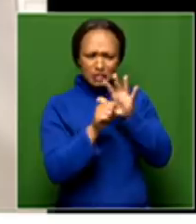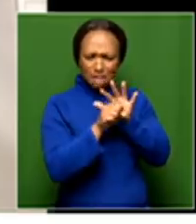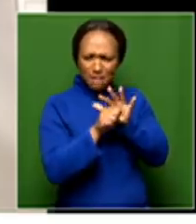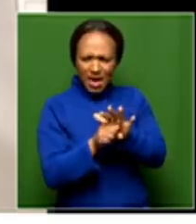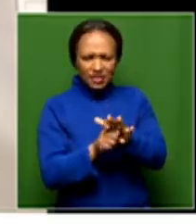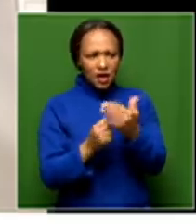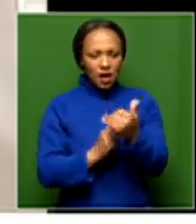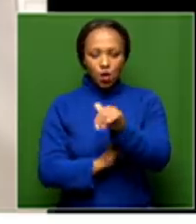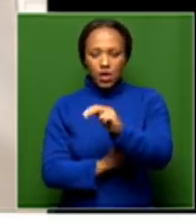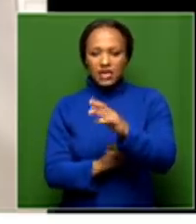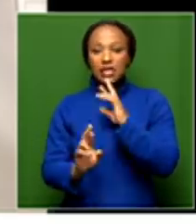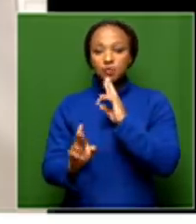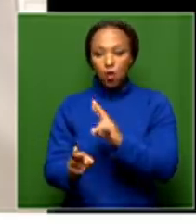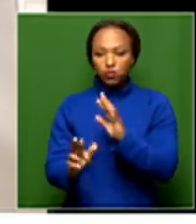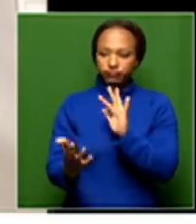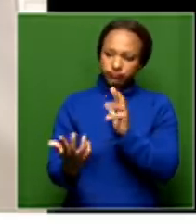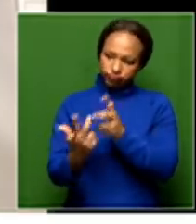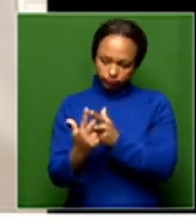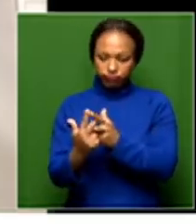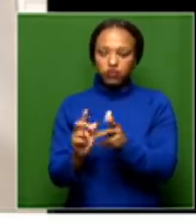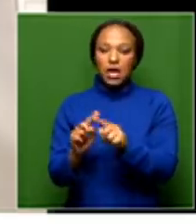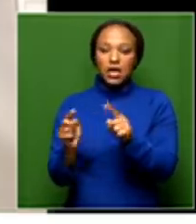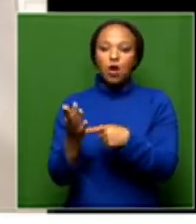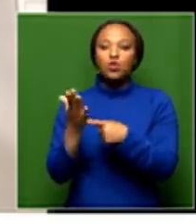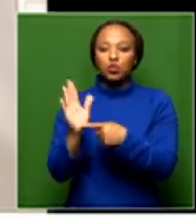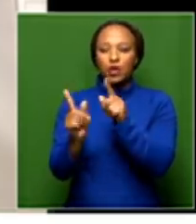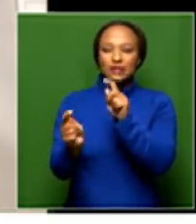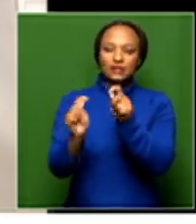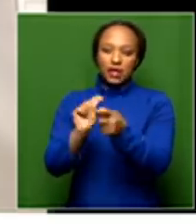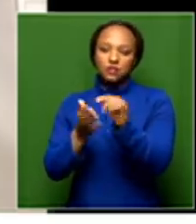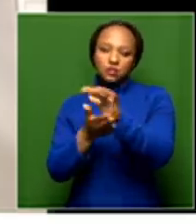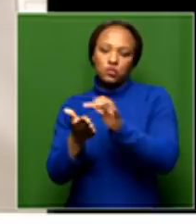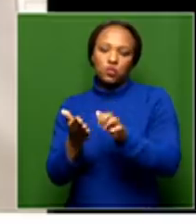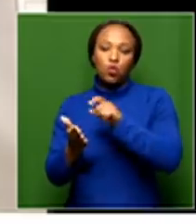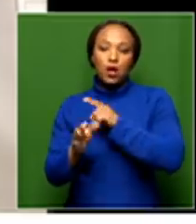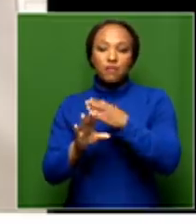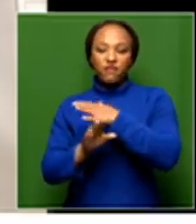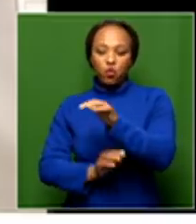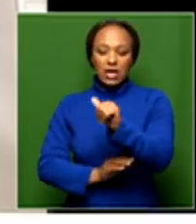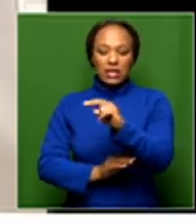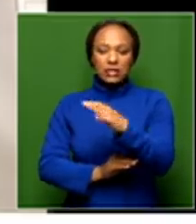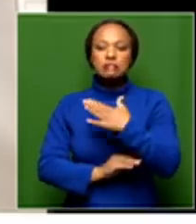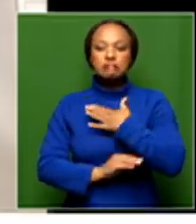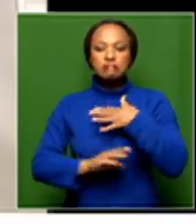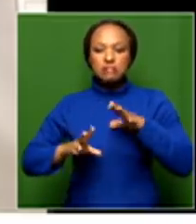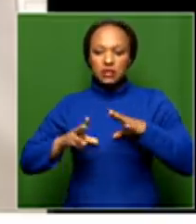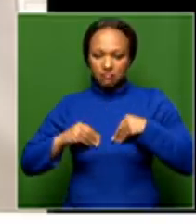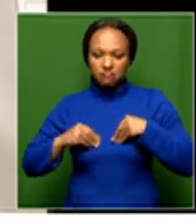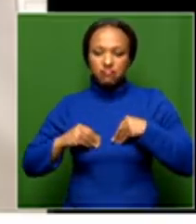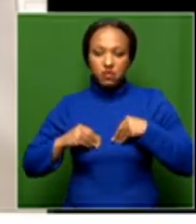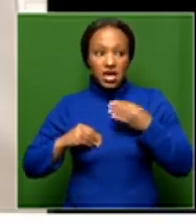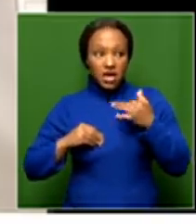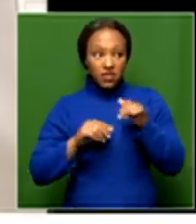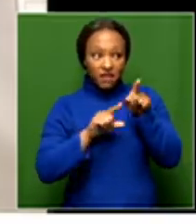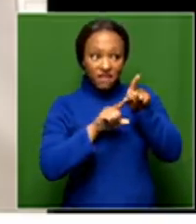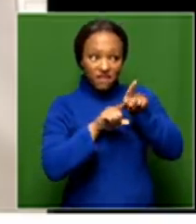responds is, in fact, turning a new chapter as the ANC recognizes that if they